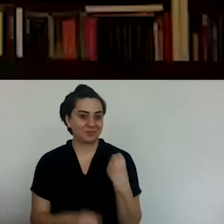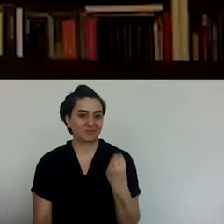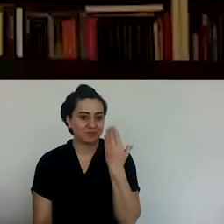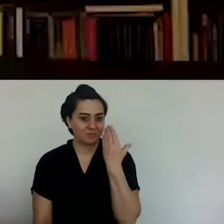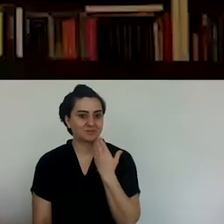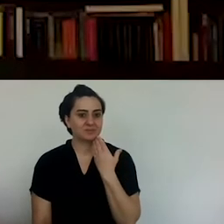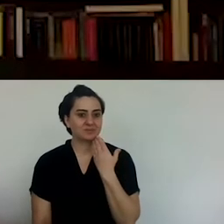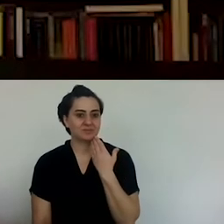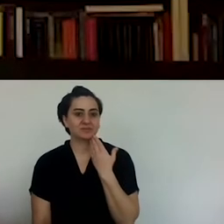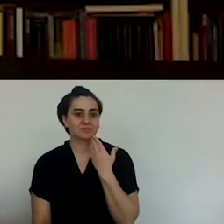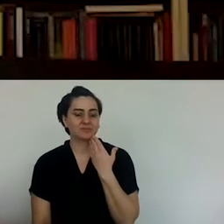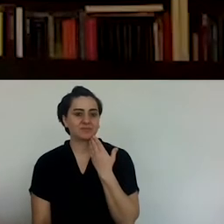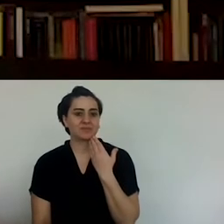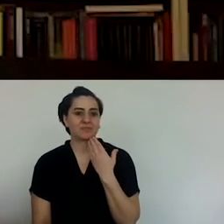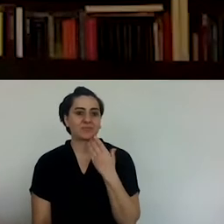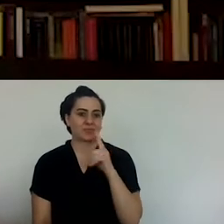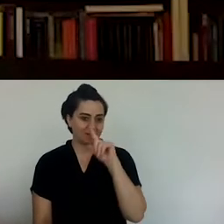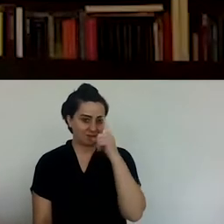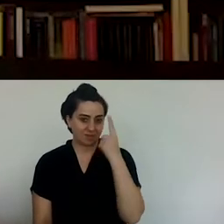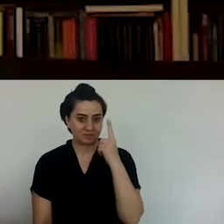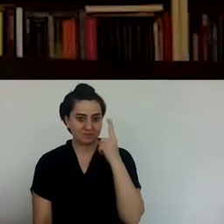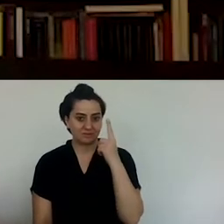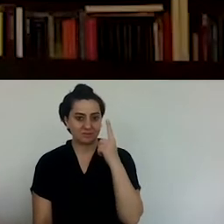It's such a lovely story.